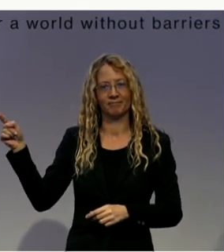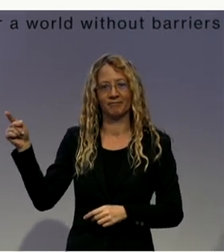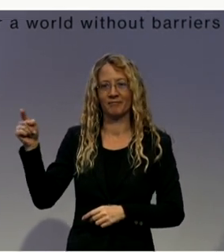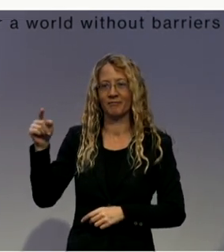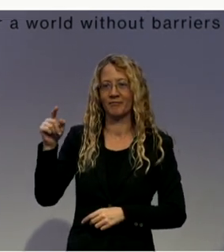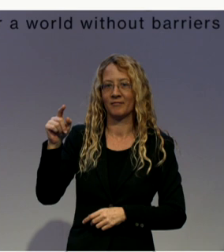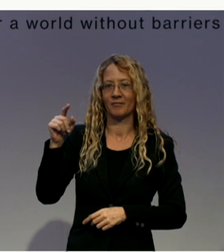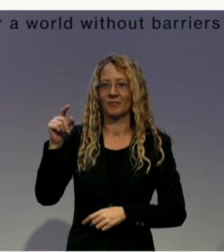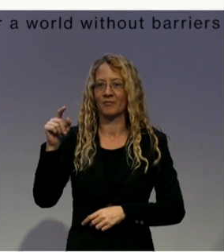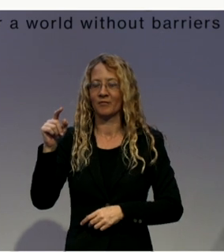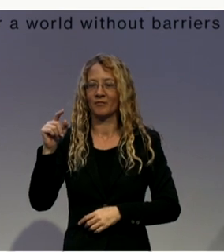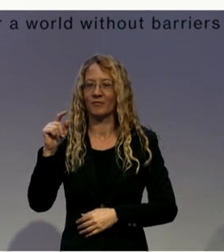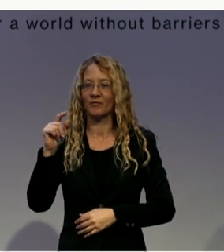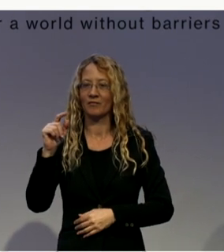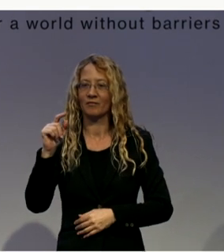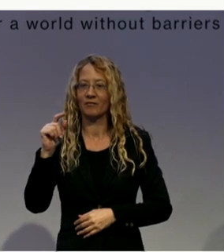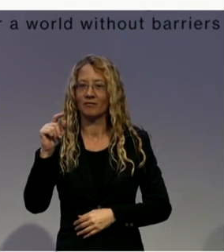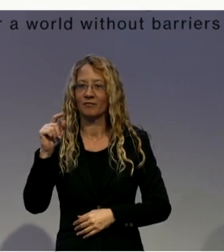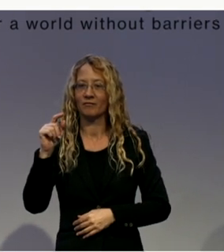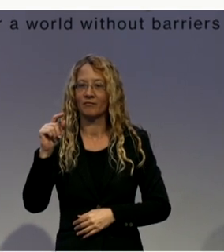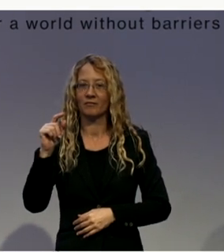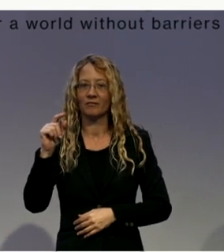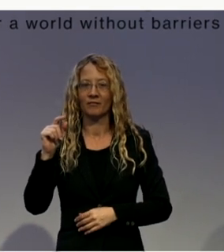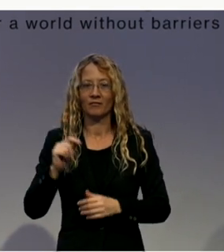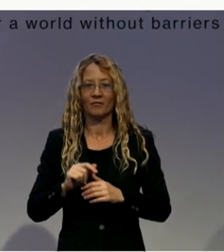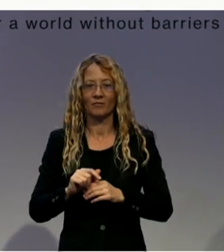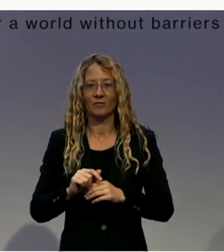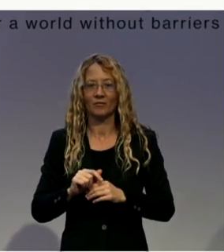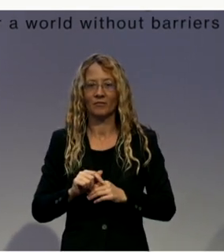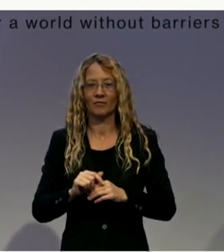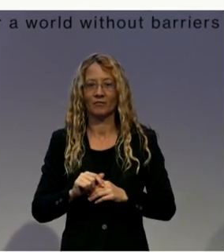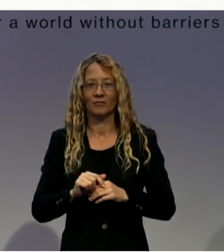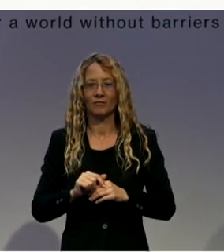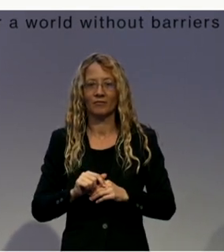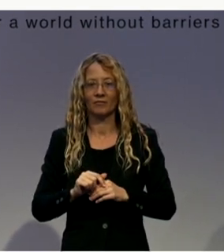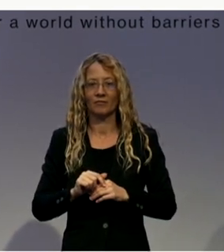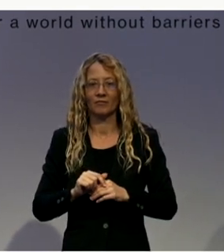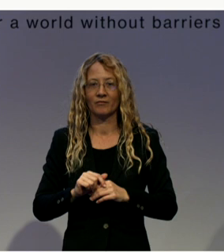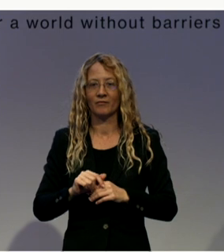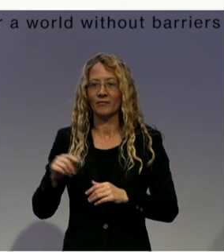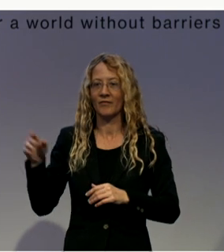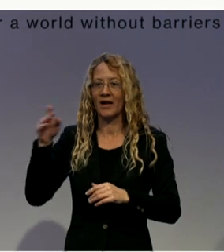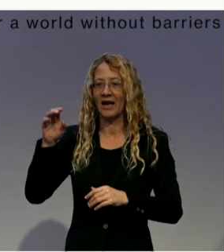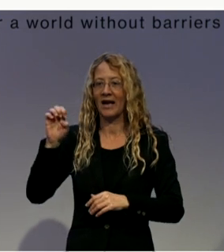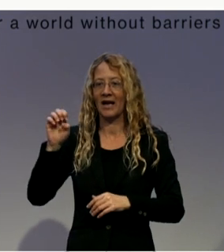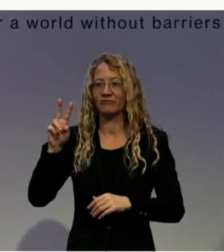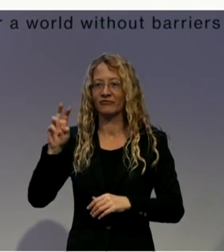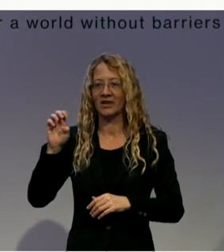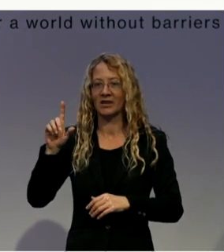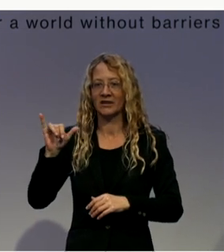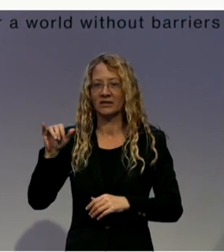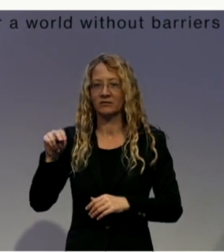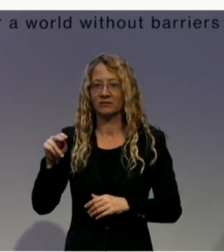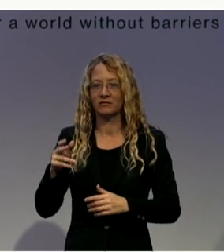Evelyn Hantjens. Both coming far away from Canada, and they will tell us about where they come